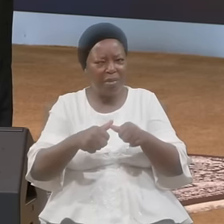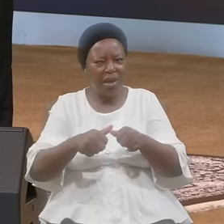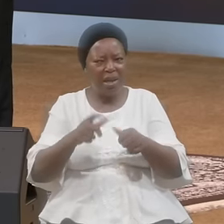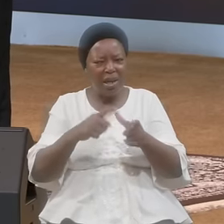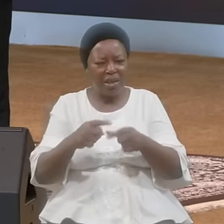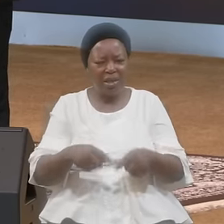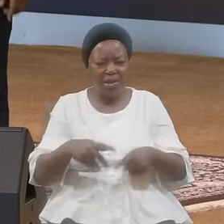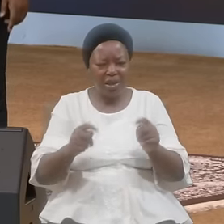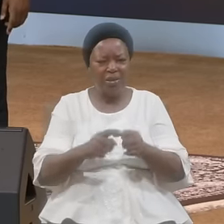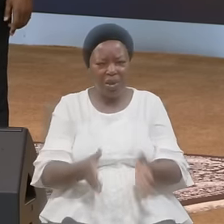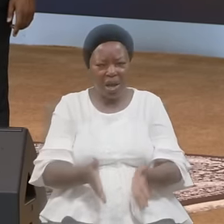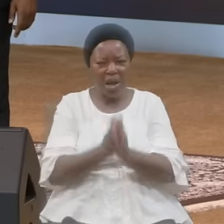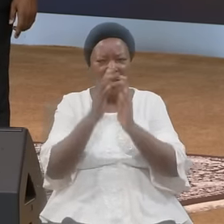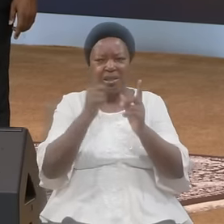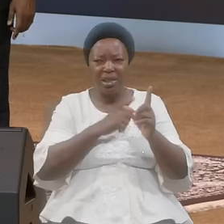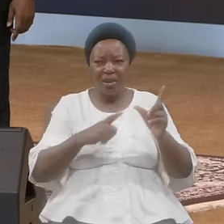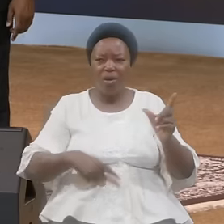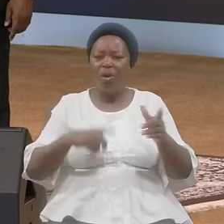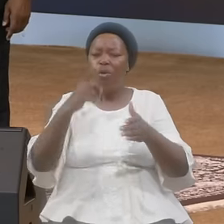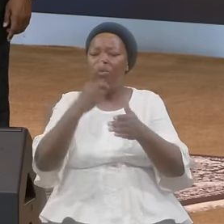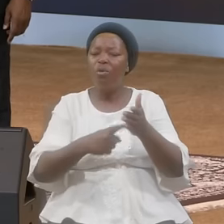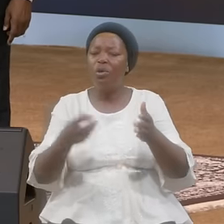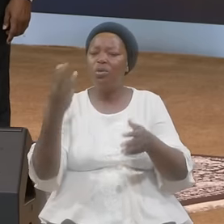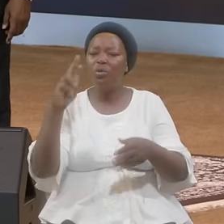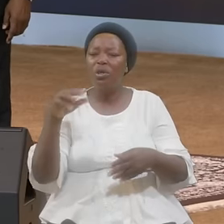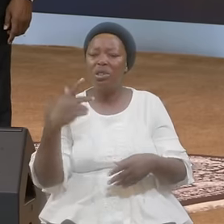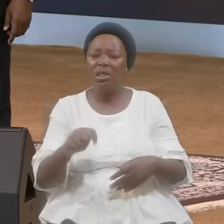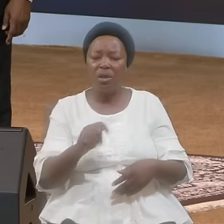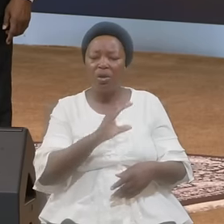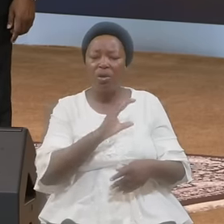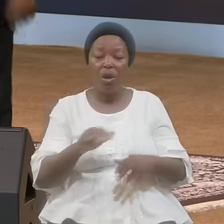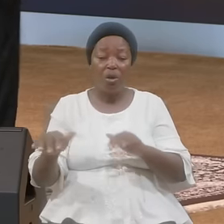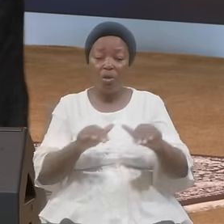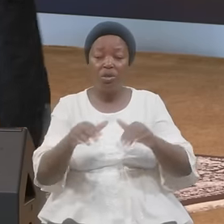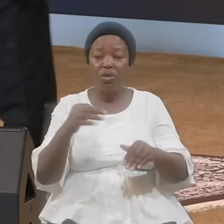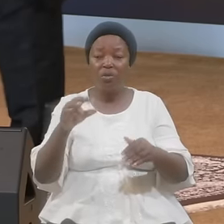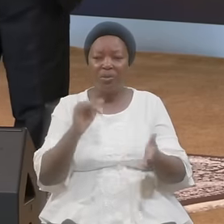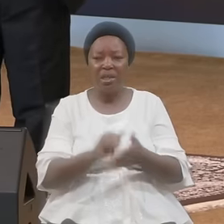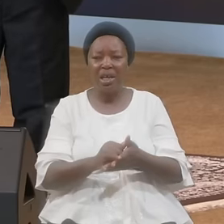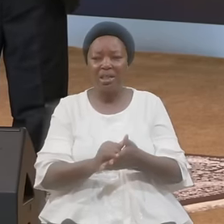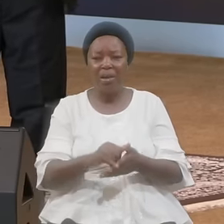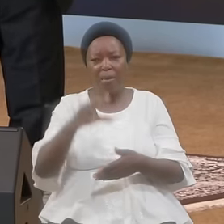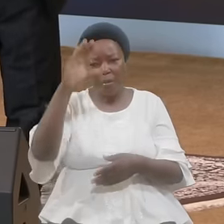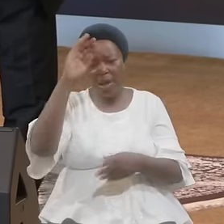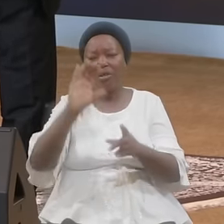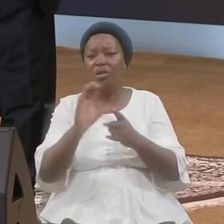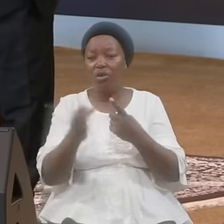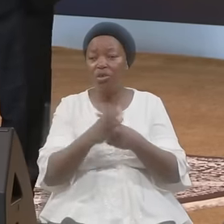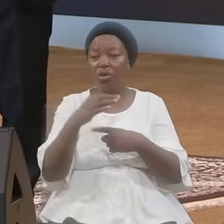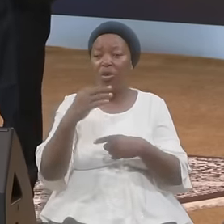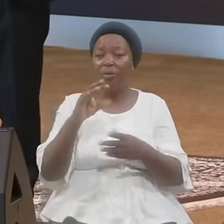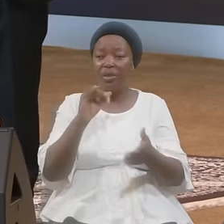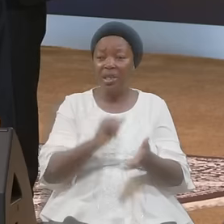Ask The Lord What Was His Condition At That Time When I Spoke To What Is His